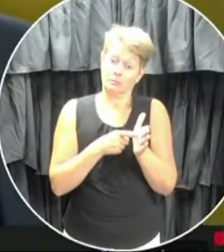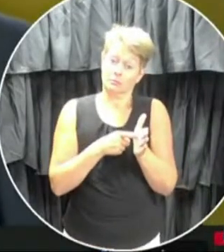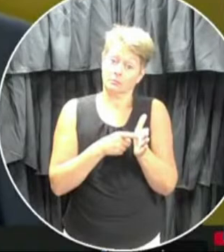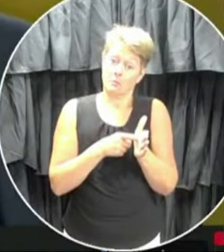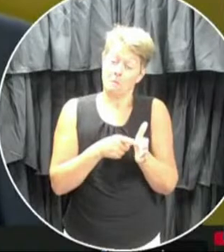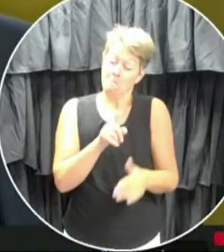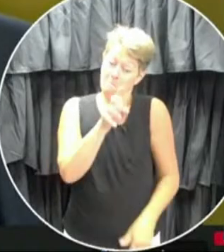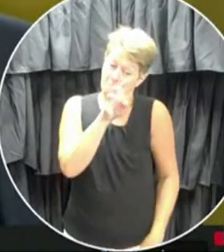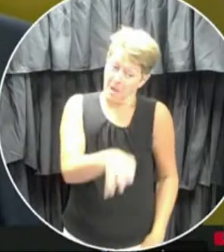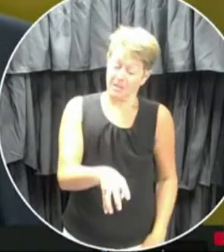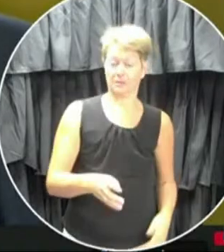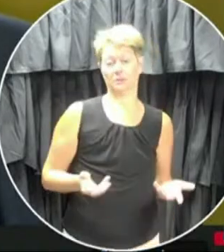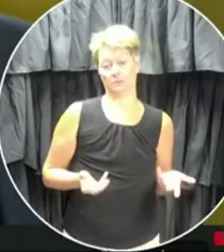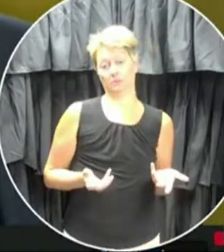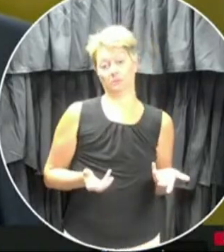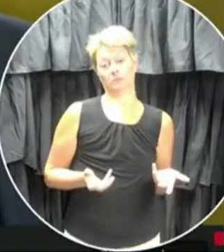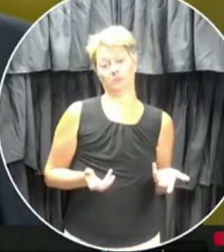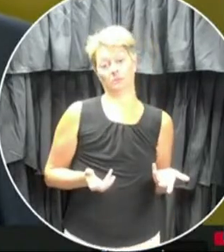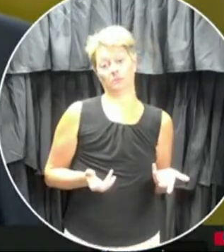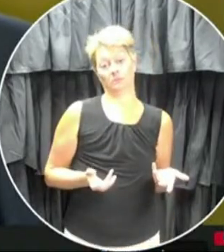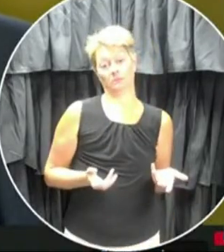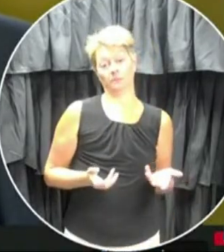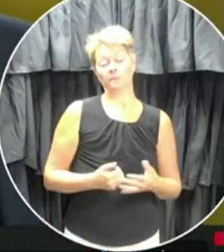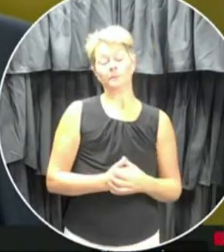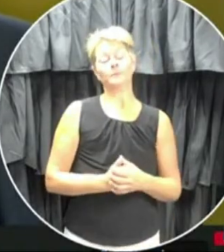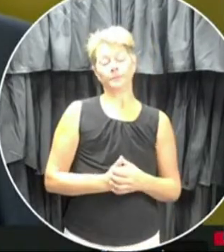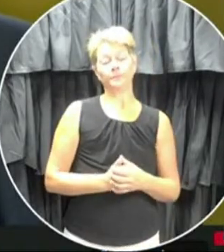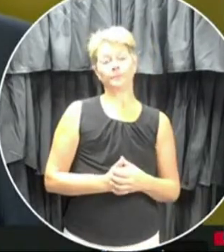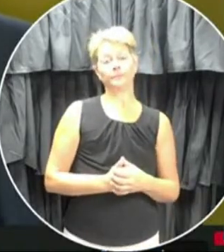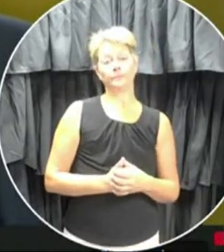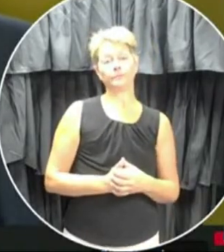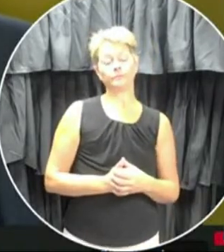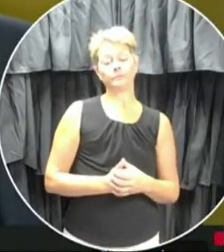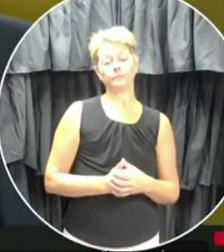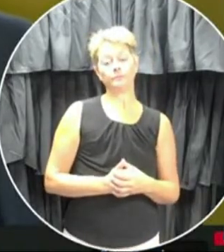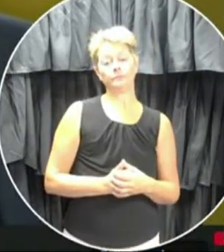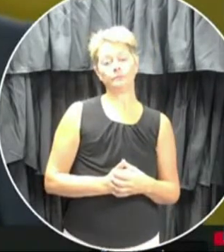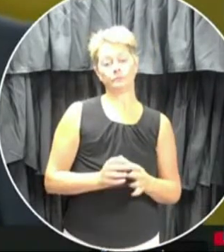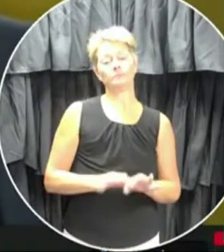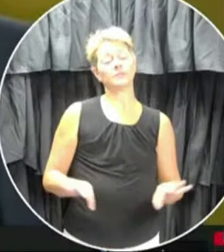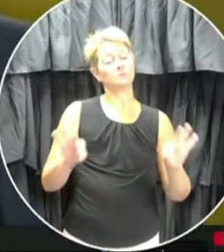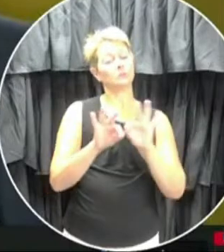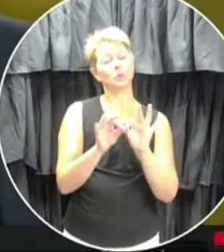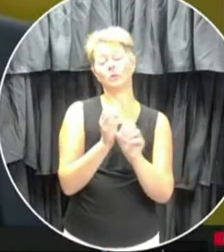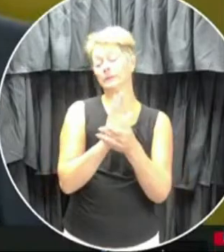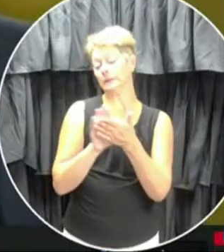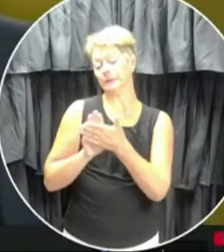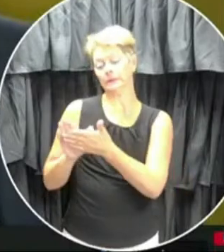to doing what we can to, for around hygiene and sanitation. When it's a requirement.